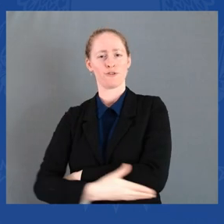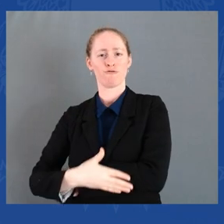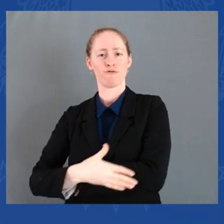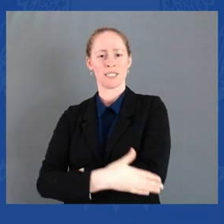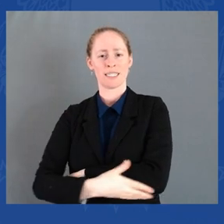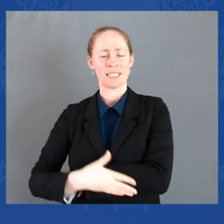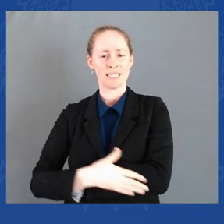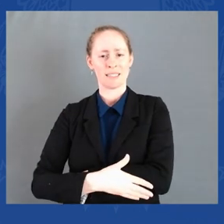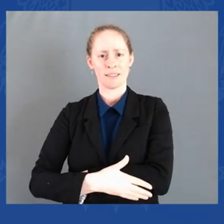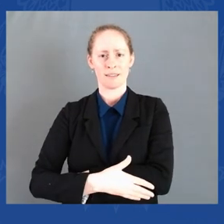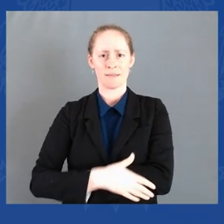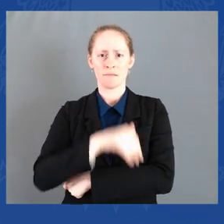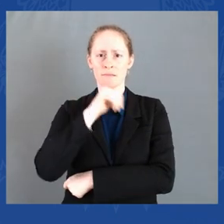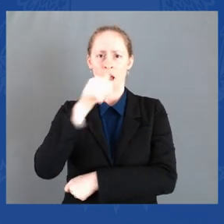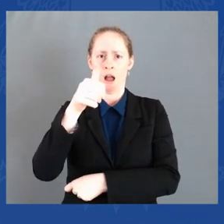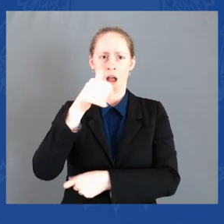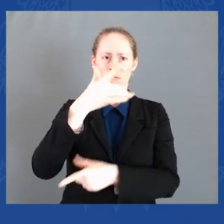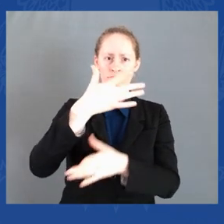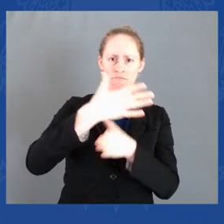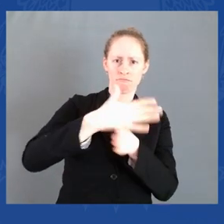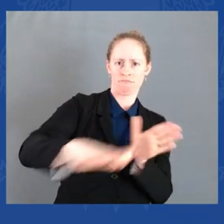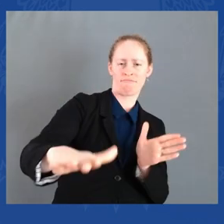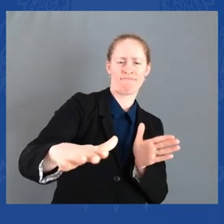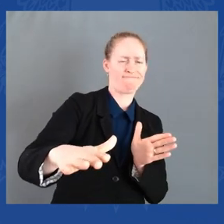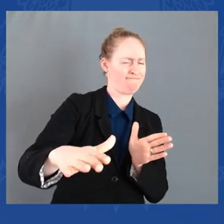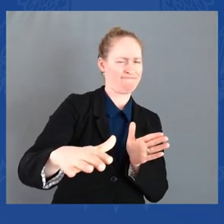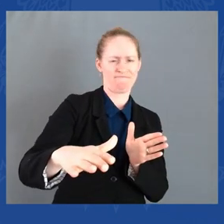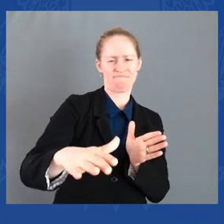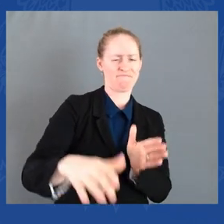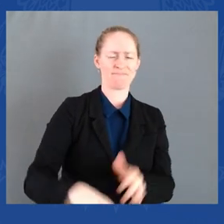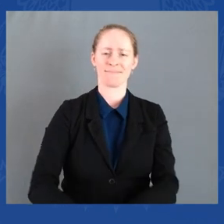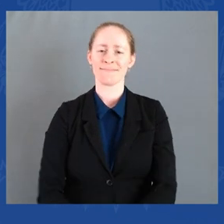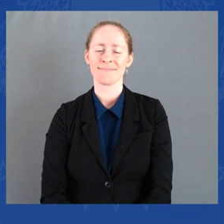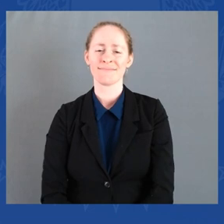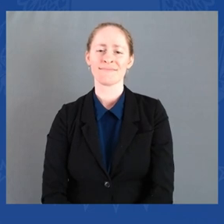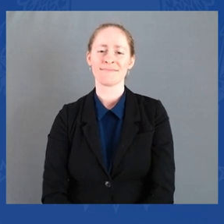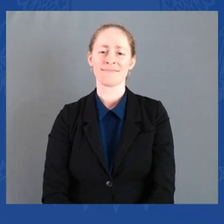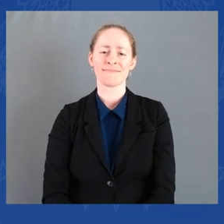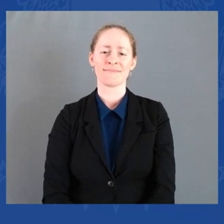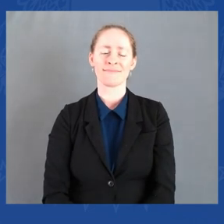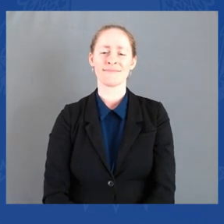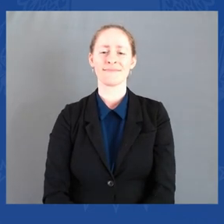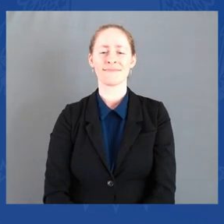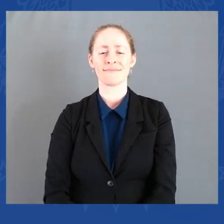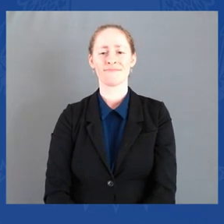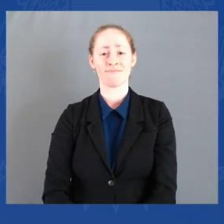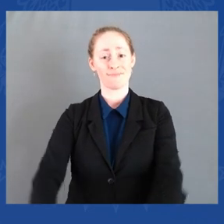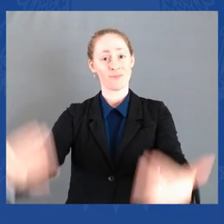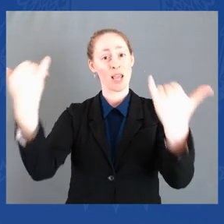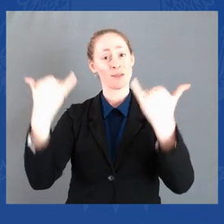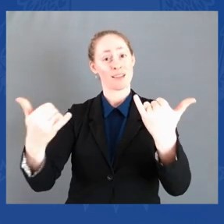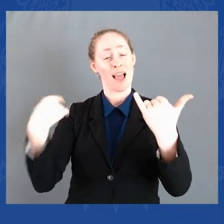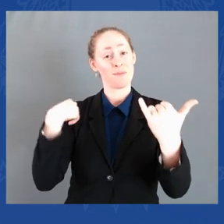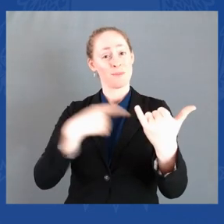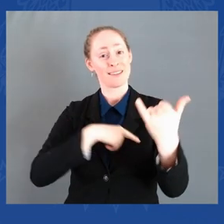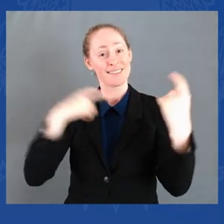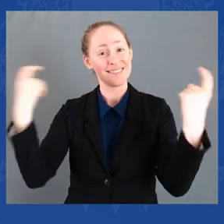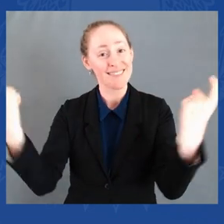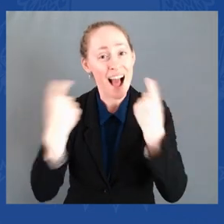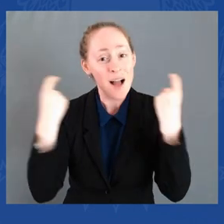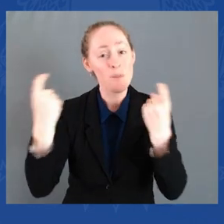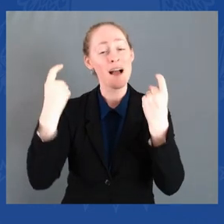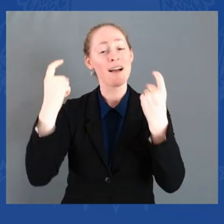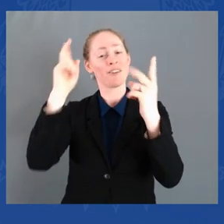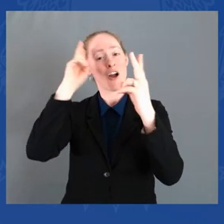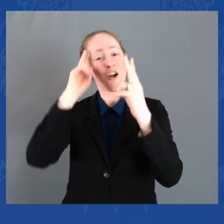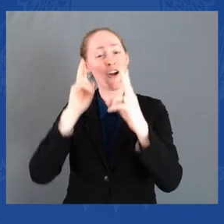So today, we celebrate all those ideals when we celebrate the great people